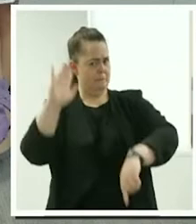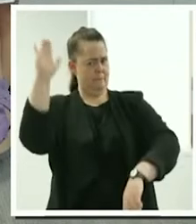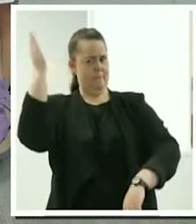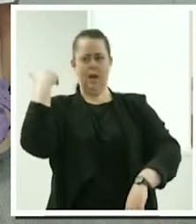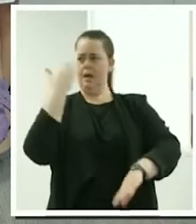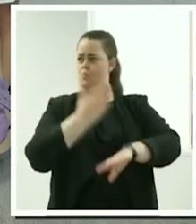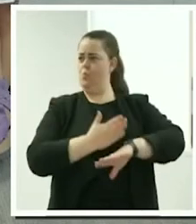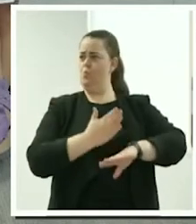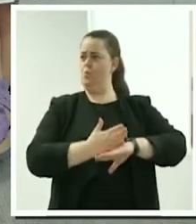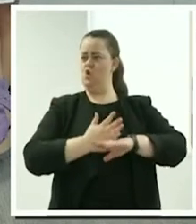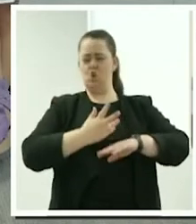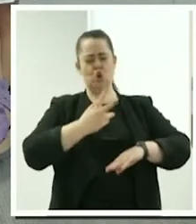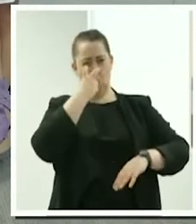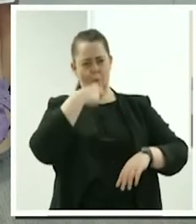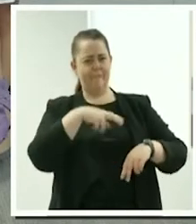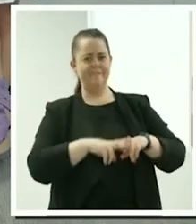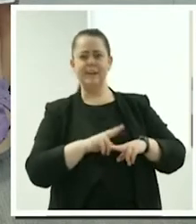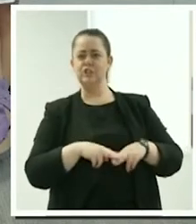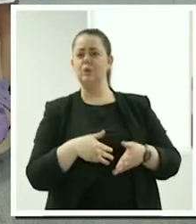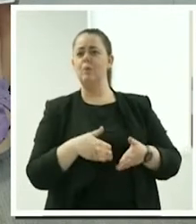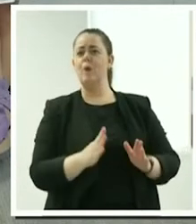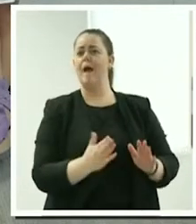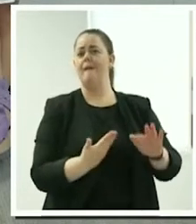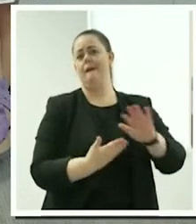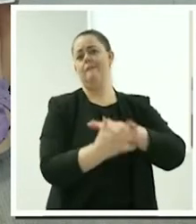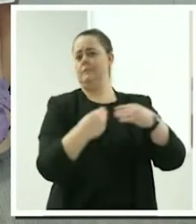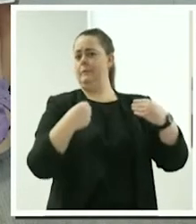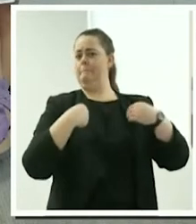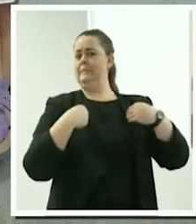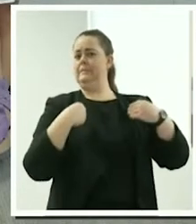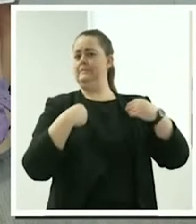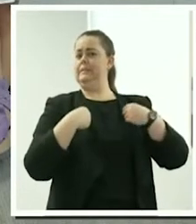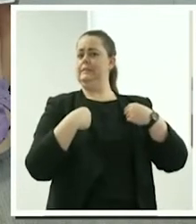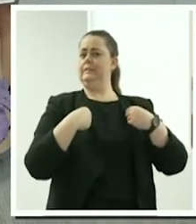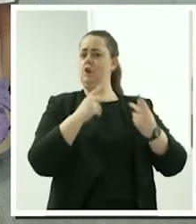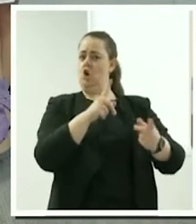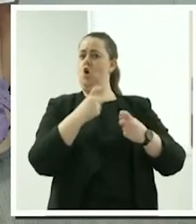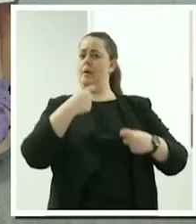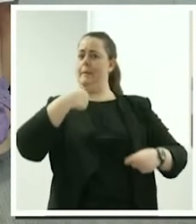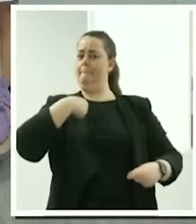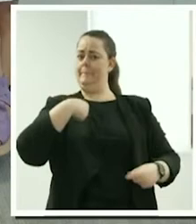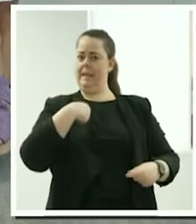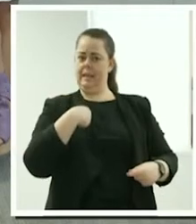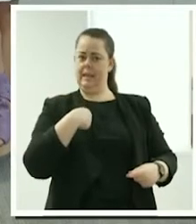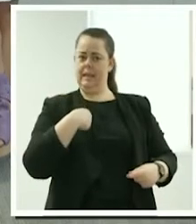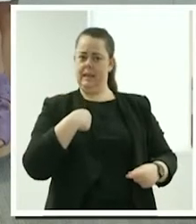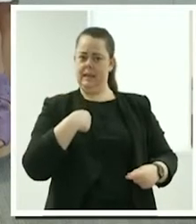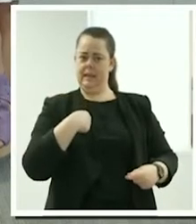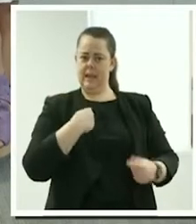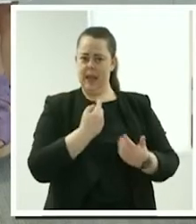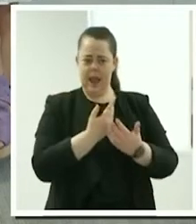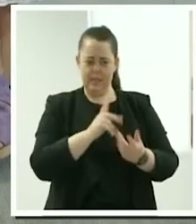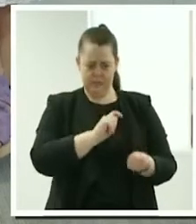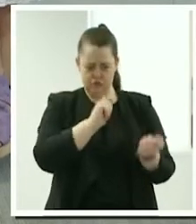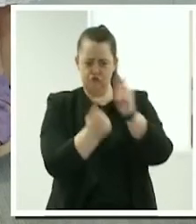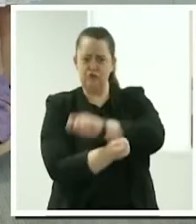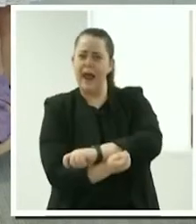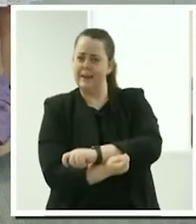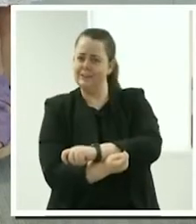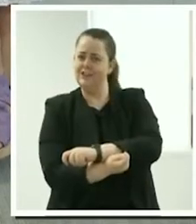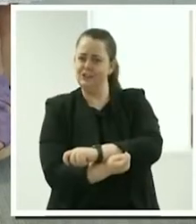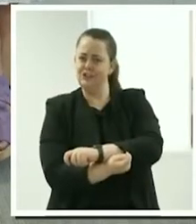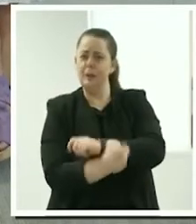traditional provider to Mabel? Now, I told Tammy I was going to go to her first, but she said I couldn't. So, I've now got to